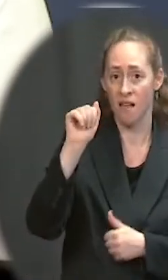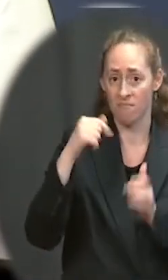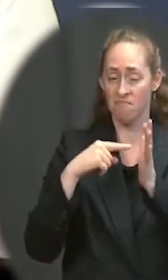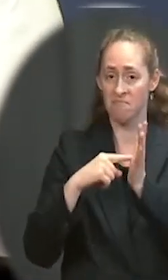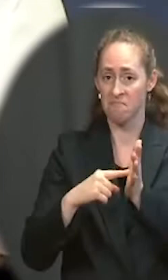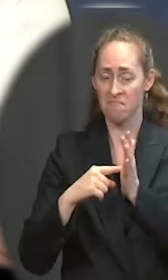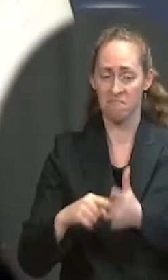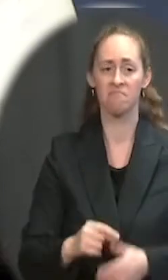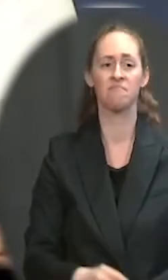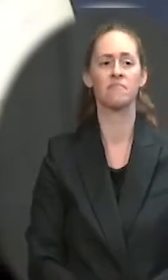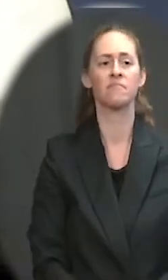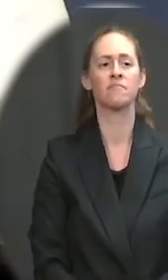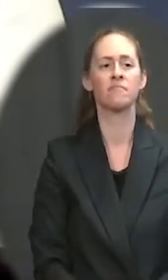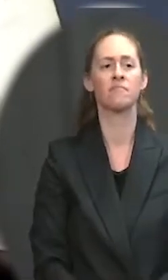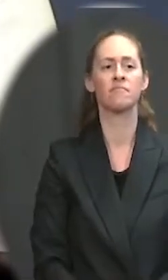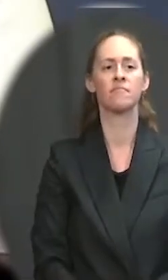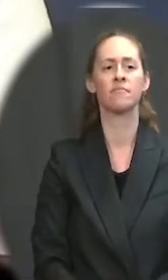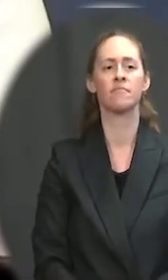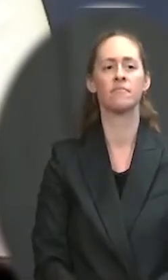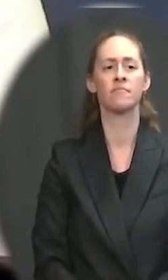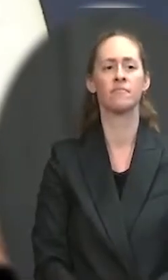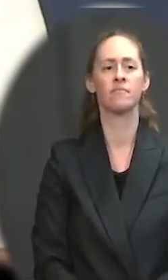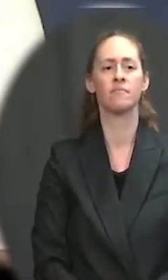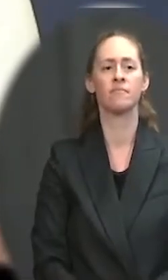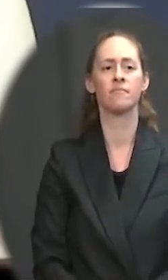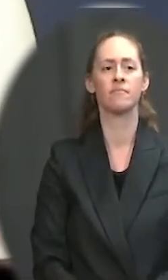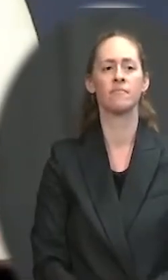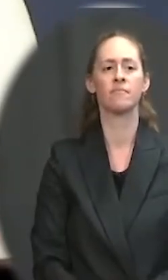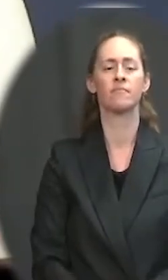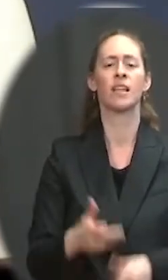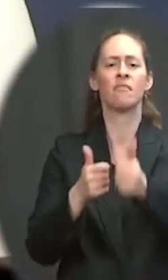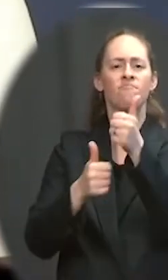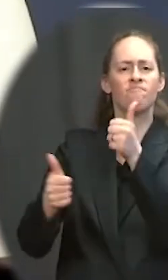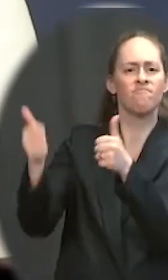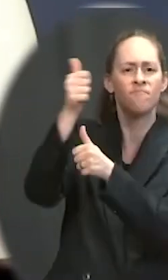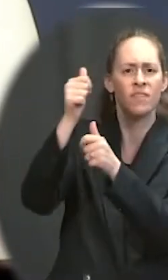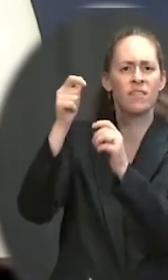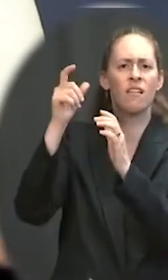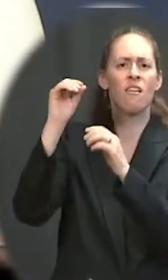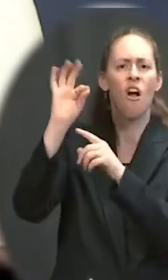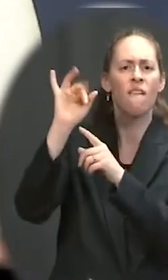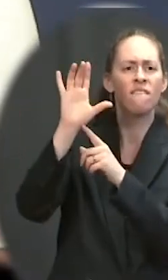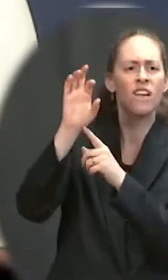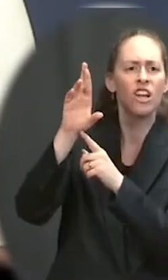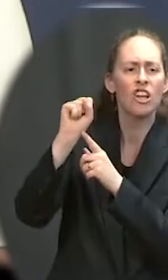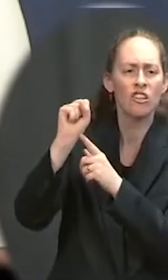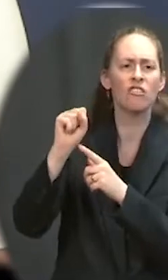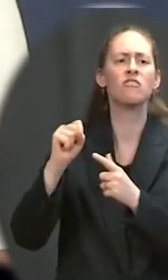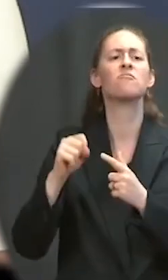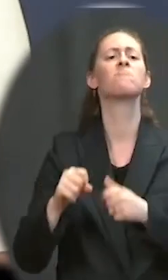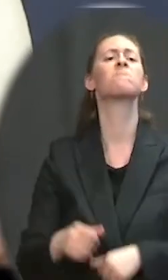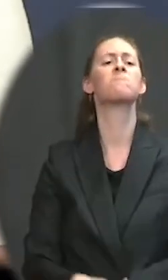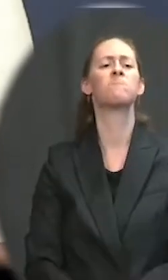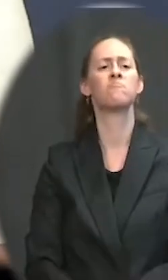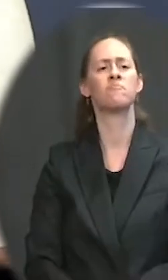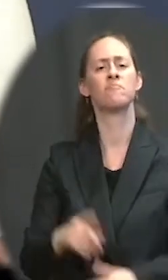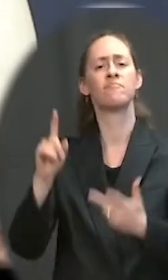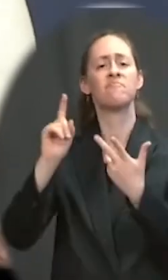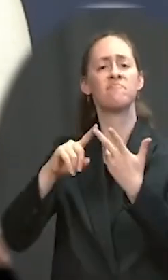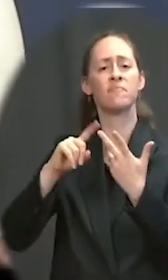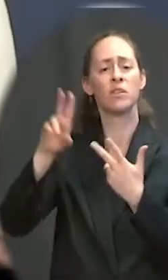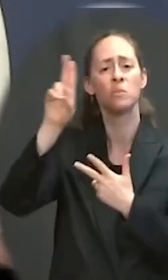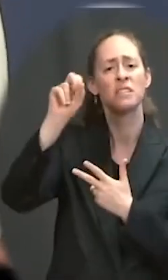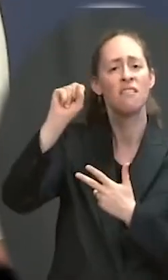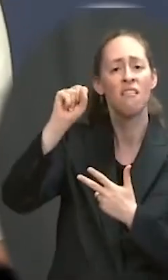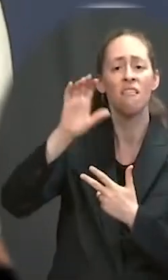Chief State School Officers, the National Association of School Nurses, the National Governors Association, Big Cities Health Coalition, Autism